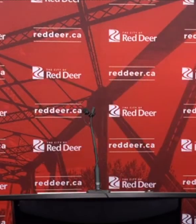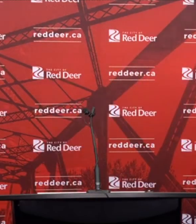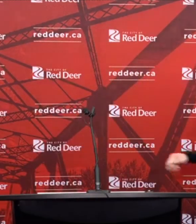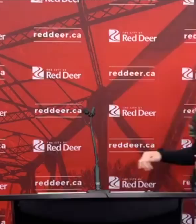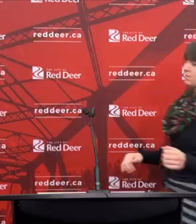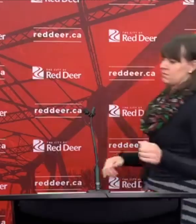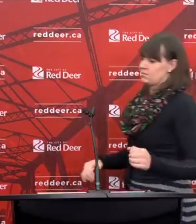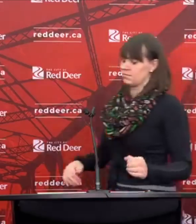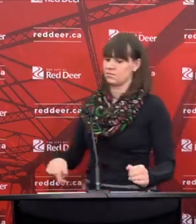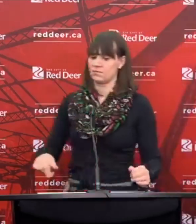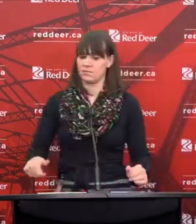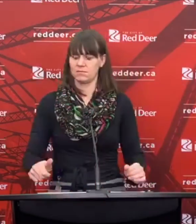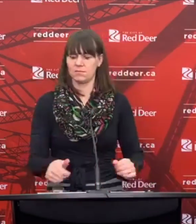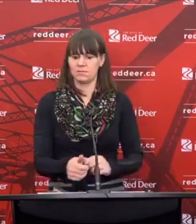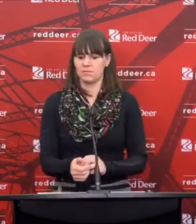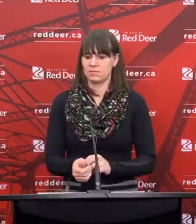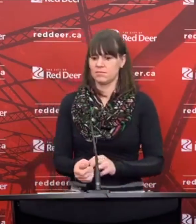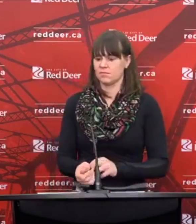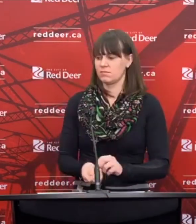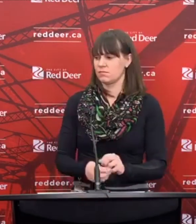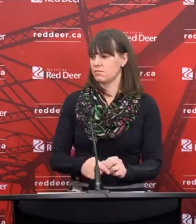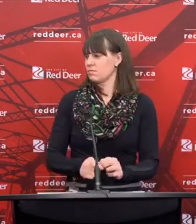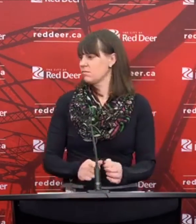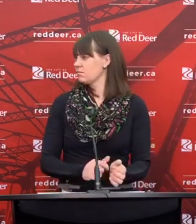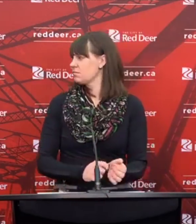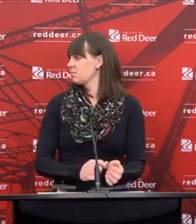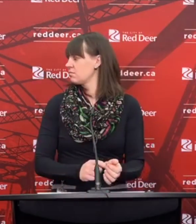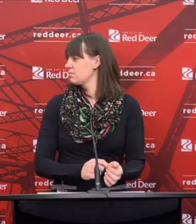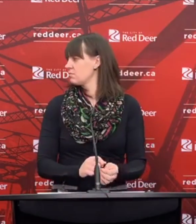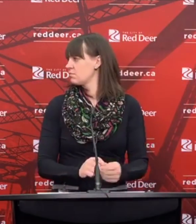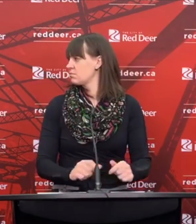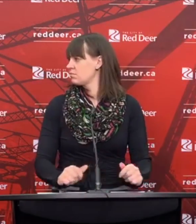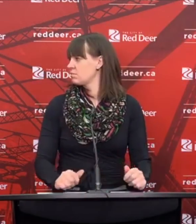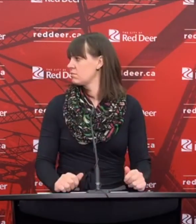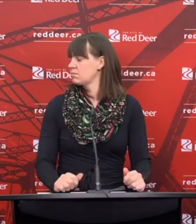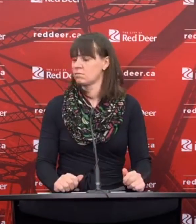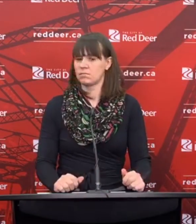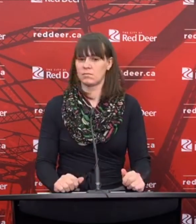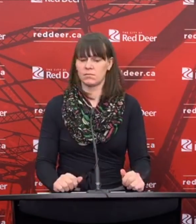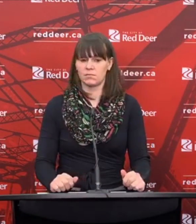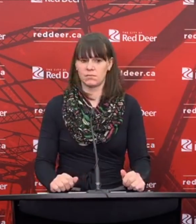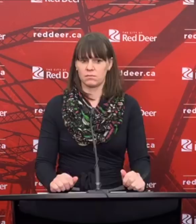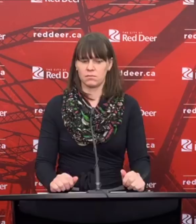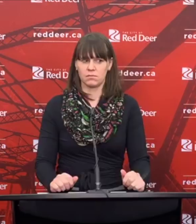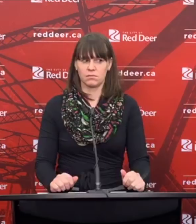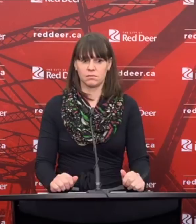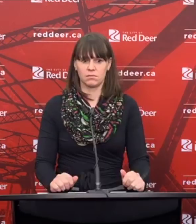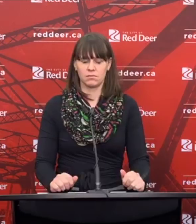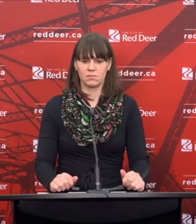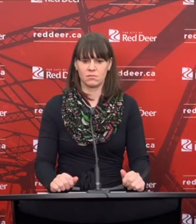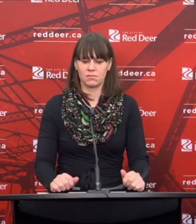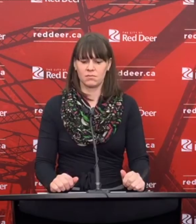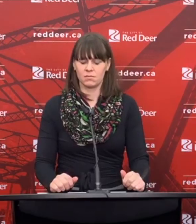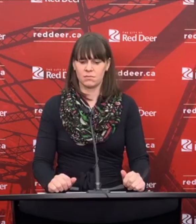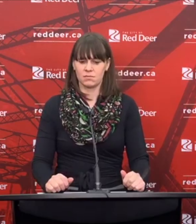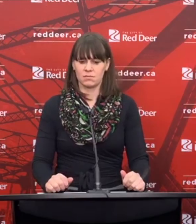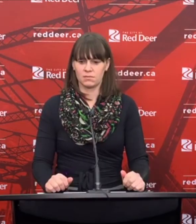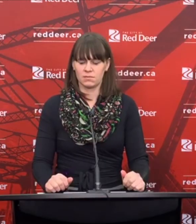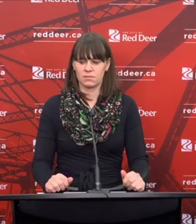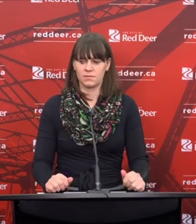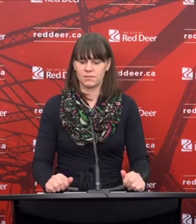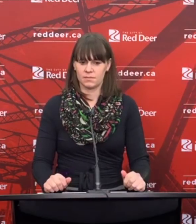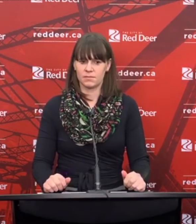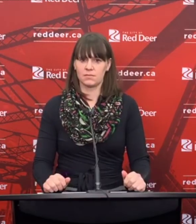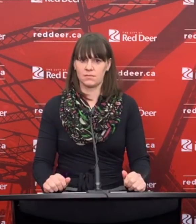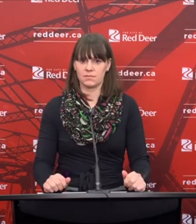We had another caller join us. Sorry, I didn't get your name. If you can tell us where you're from, and if you have a question for us tonight. Yeah, Lana Michelin from the Red Deer